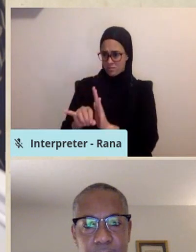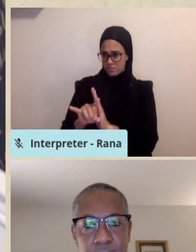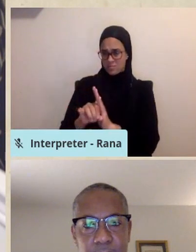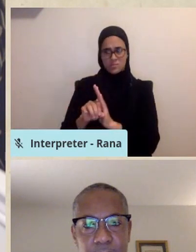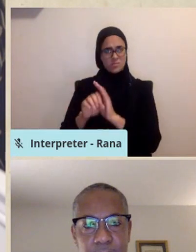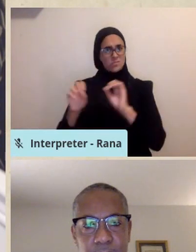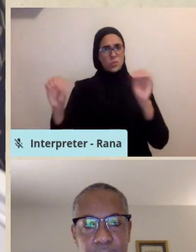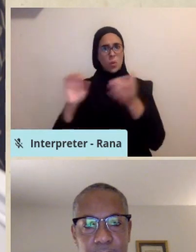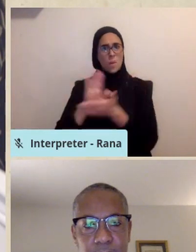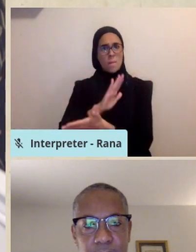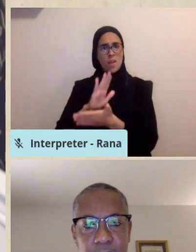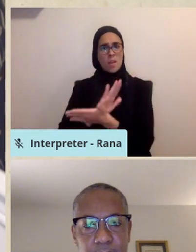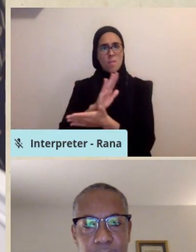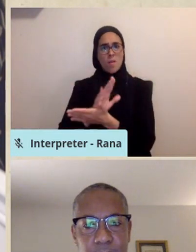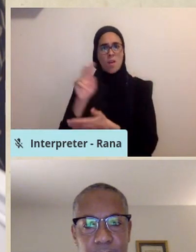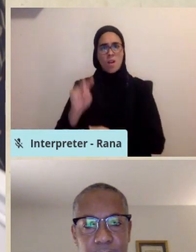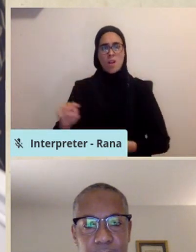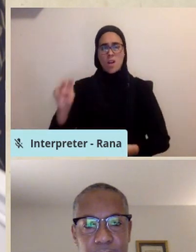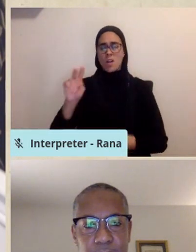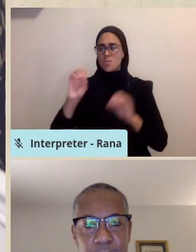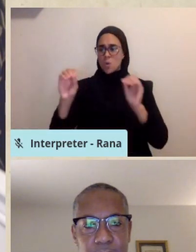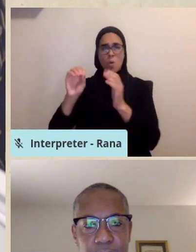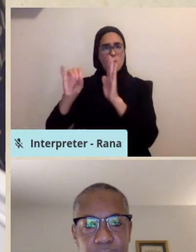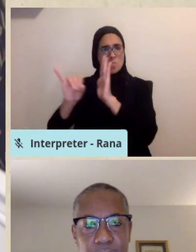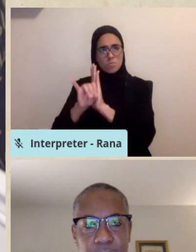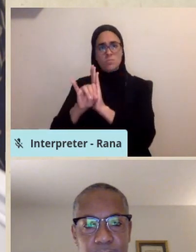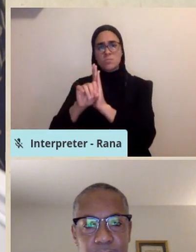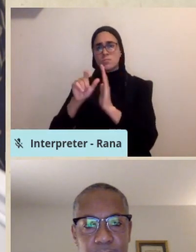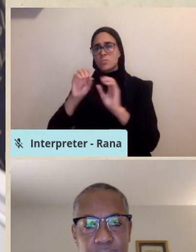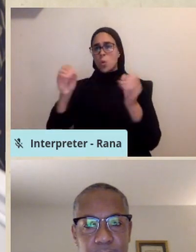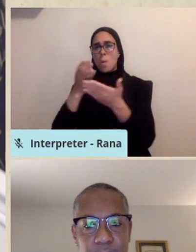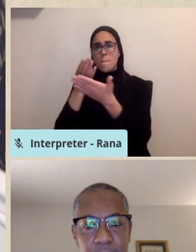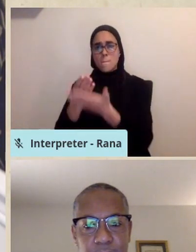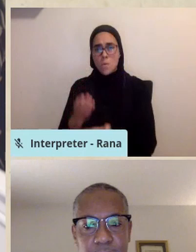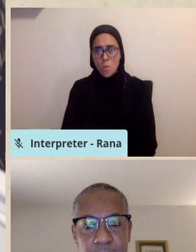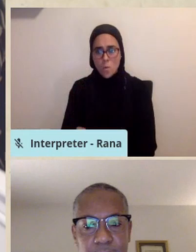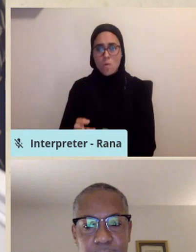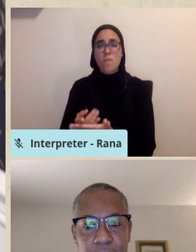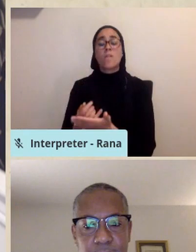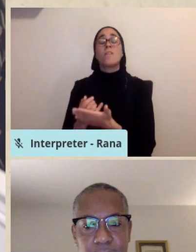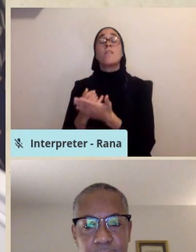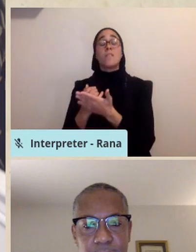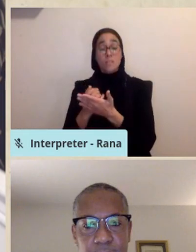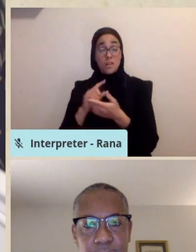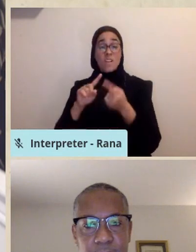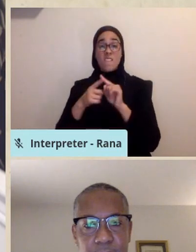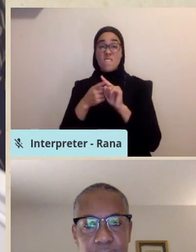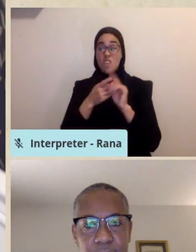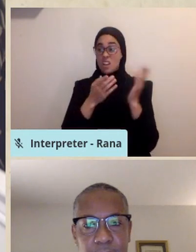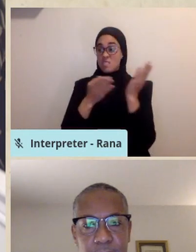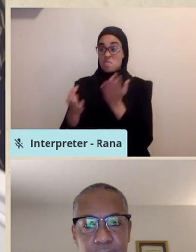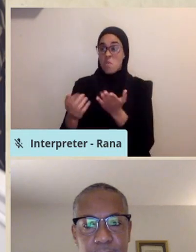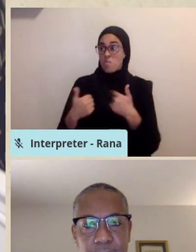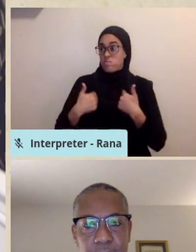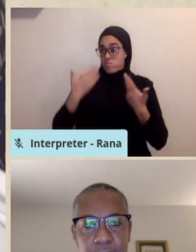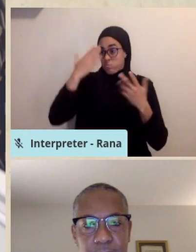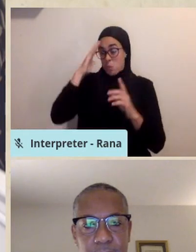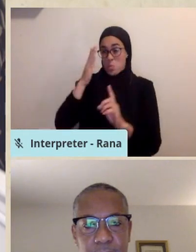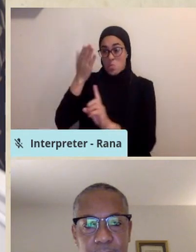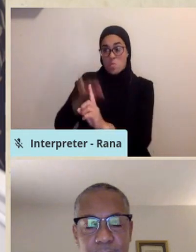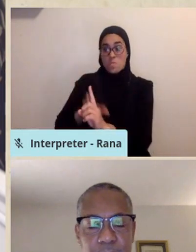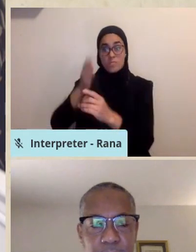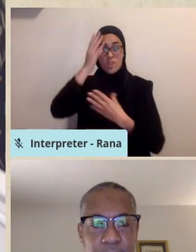She is placed in a medically induced coma. The friend who brought the patient to the ED has no other information regarding the patient